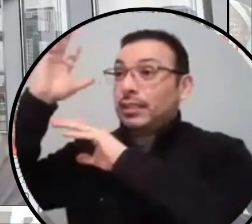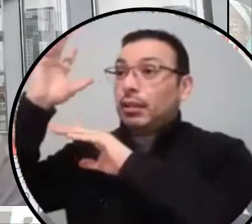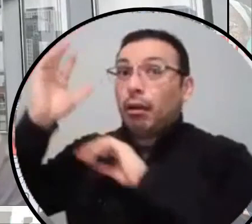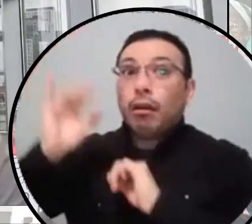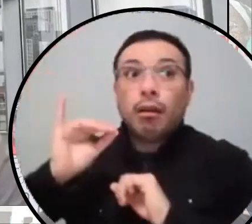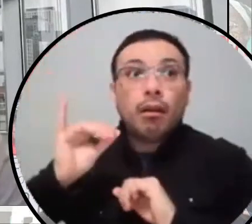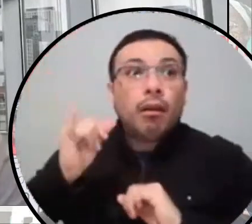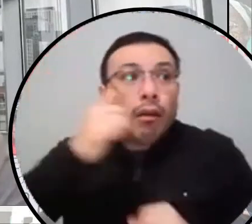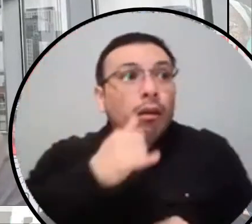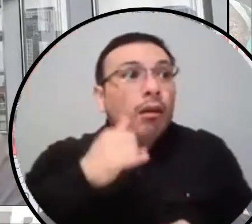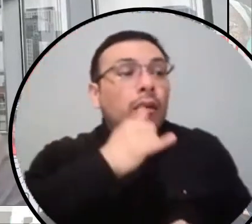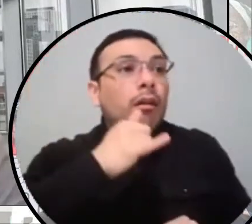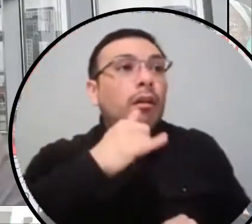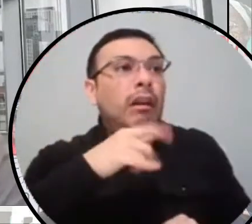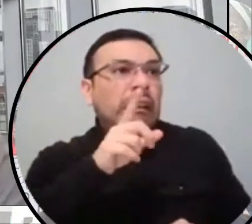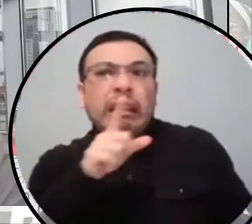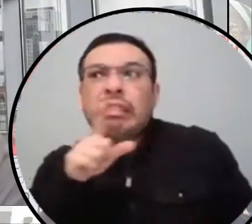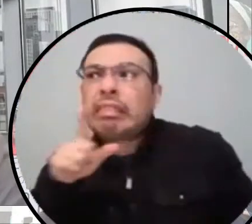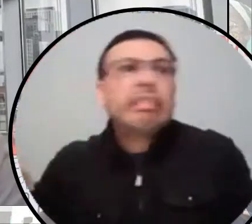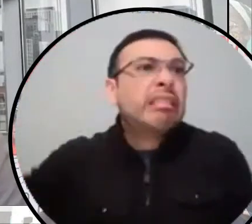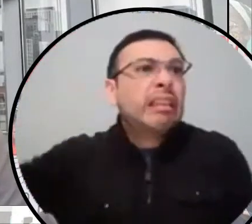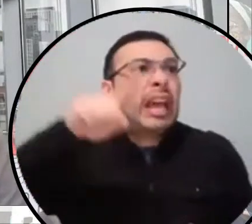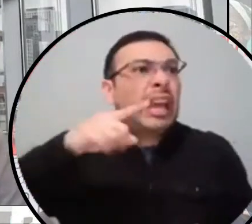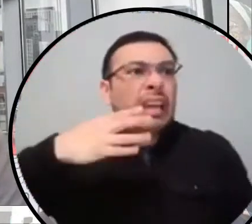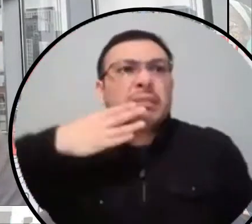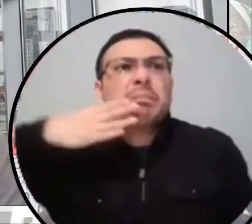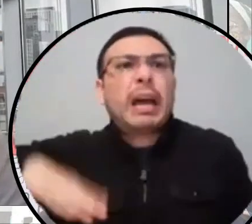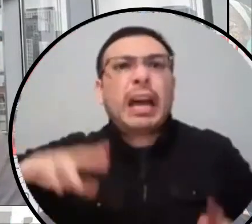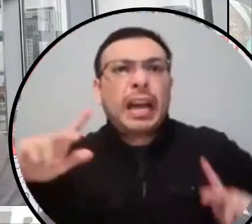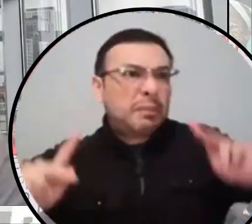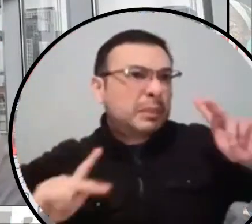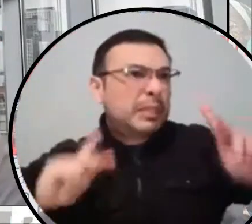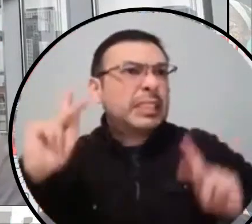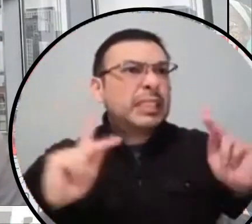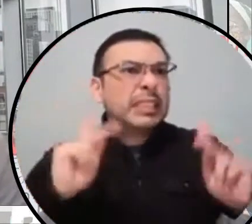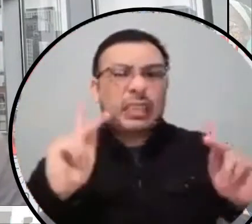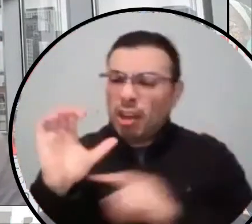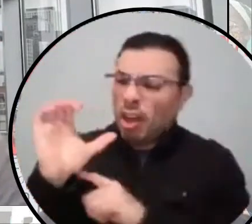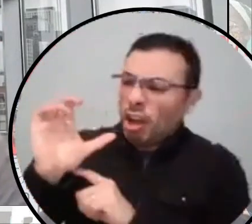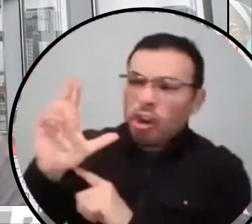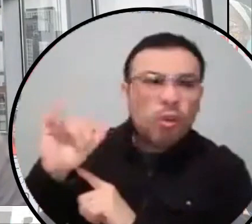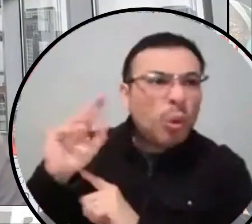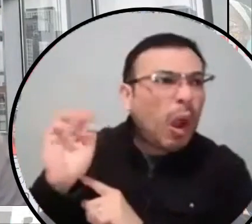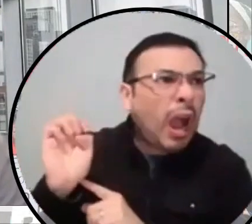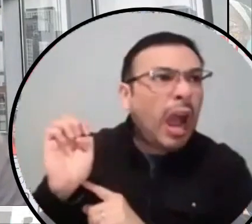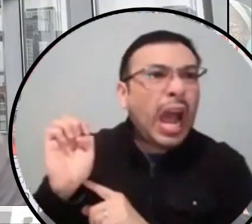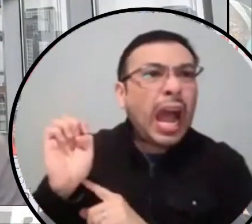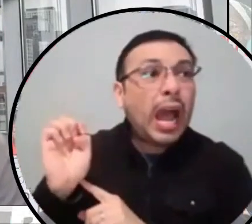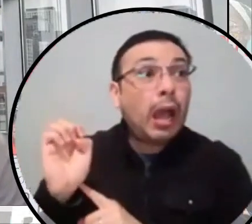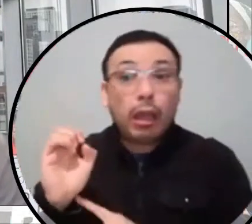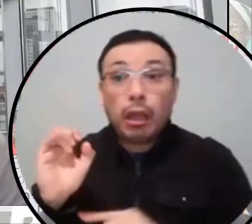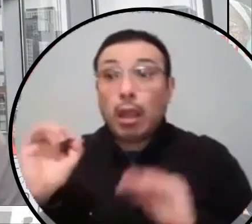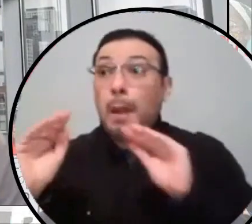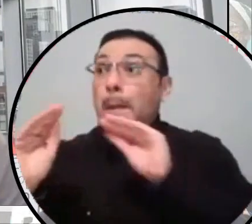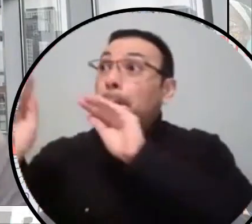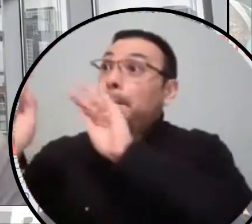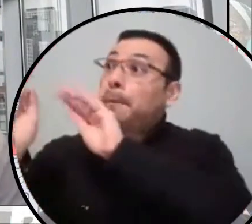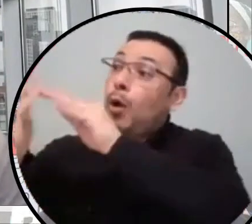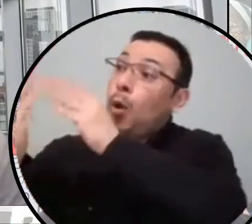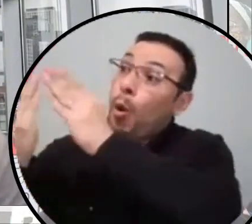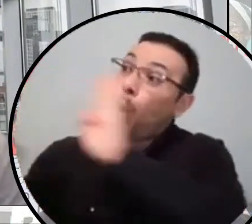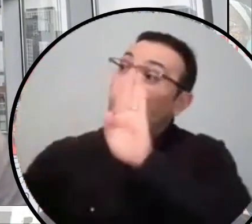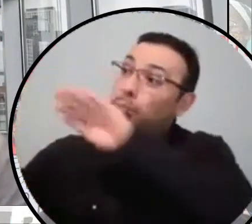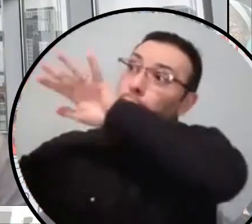all these, you know, they've committed heinous crimes and, uh, you know, they're going to come in our communities and they're going to, you know, just,